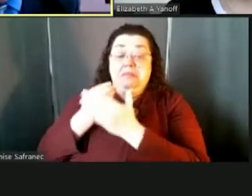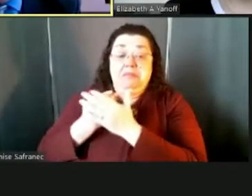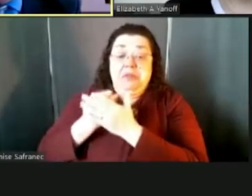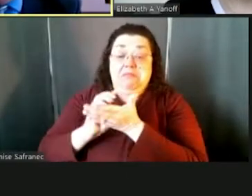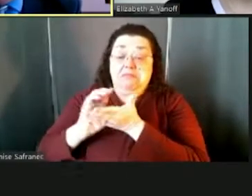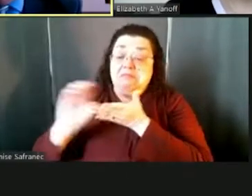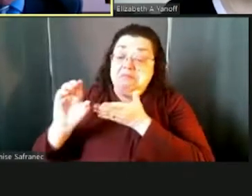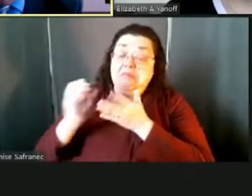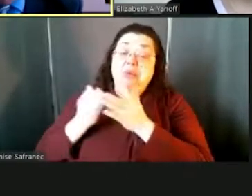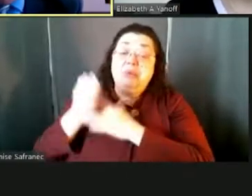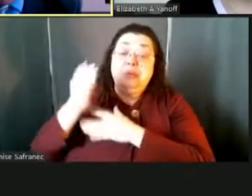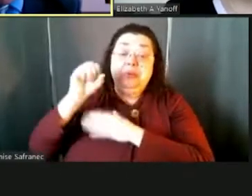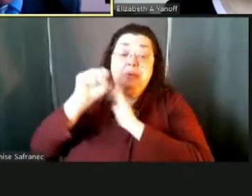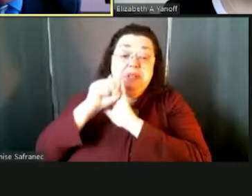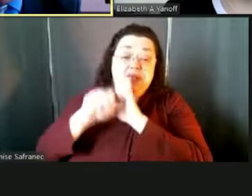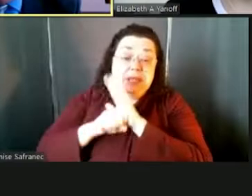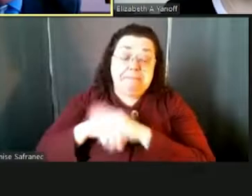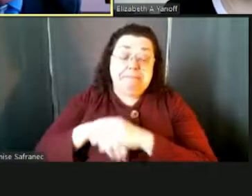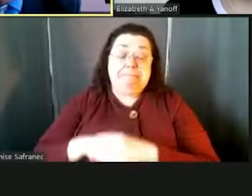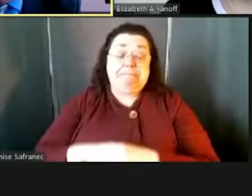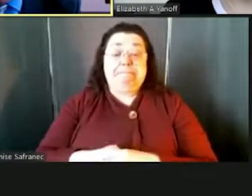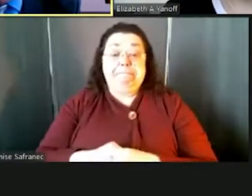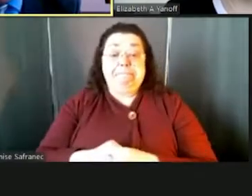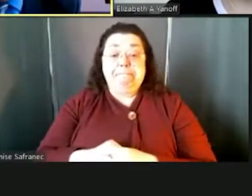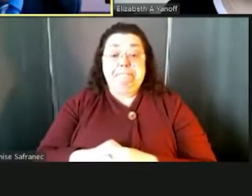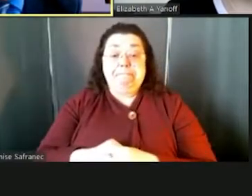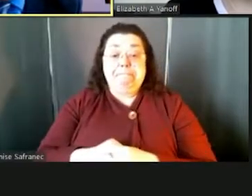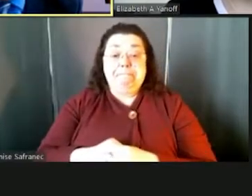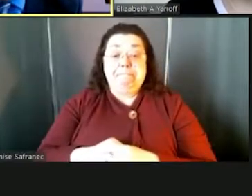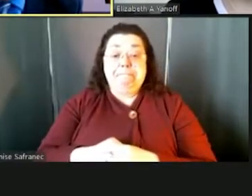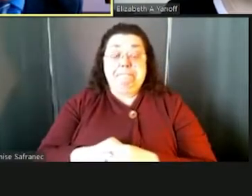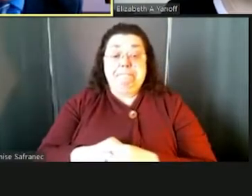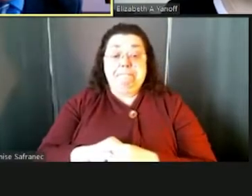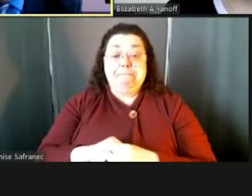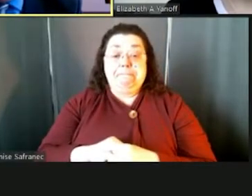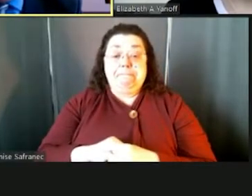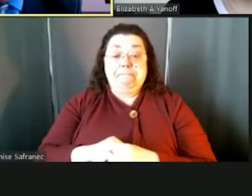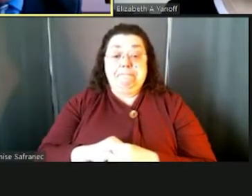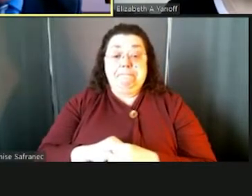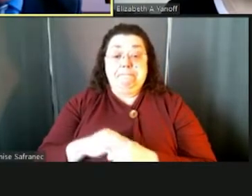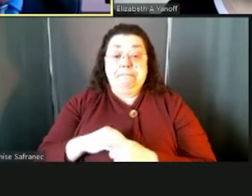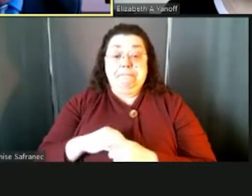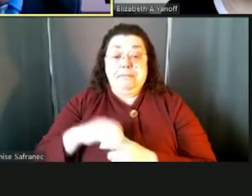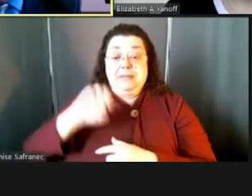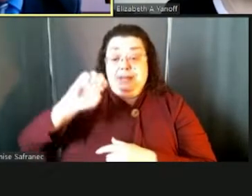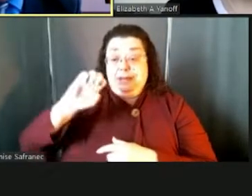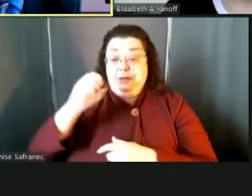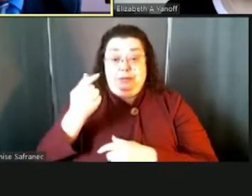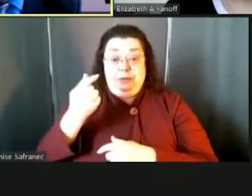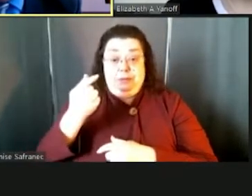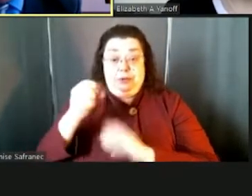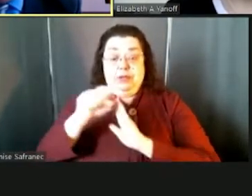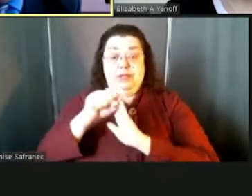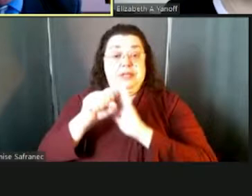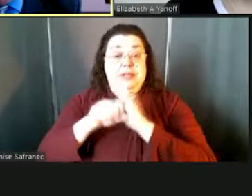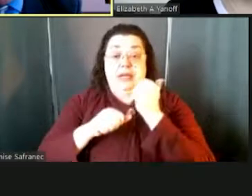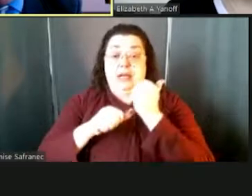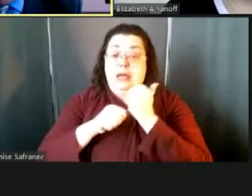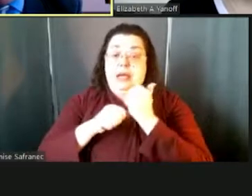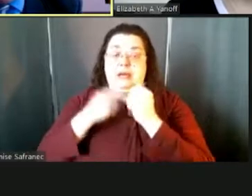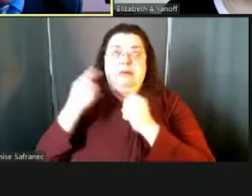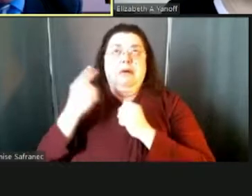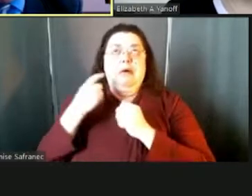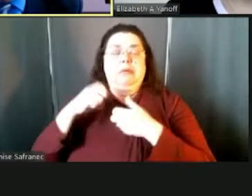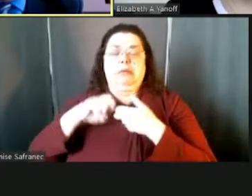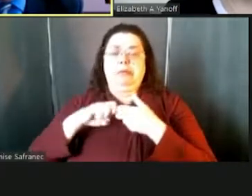uh, state aid. Um, in our district, um, certainly state aid is always an issue, but,